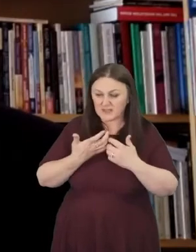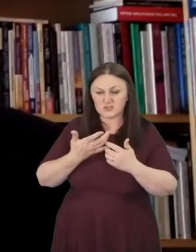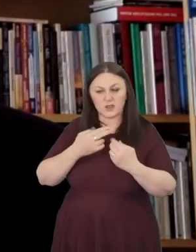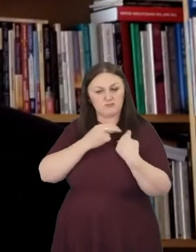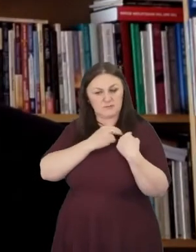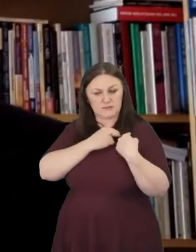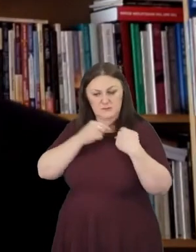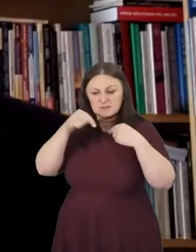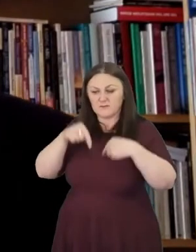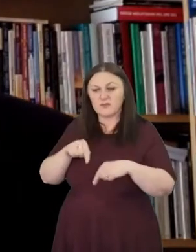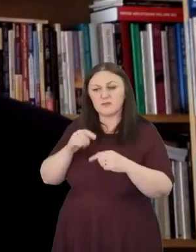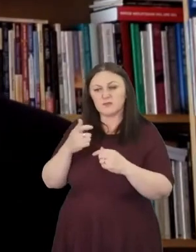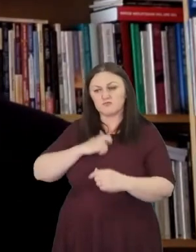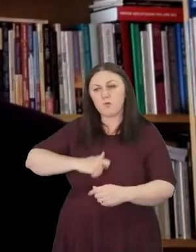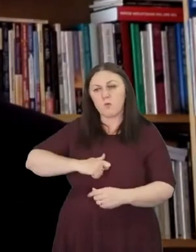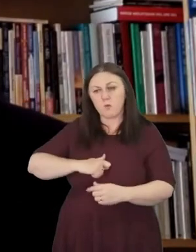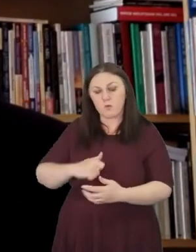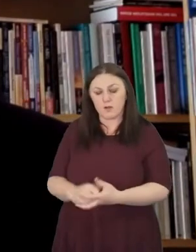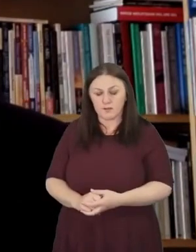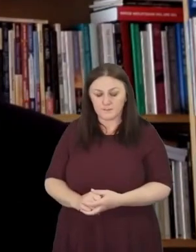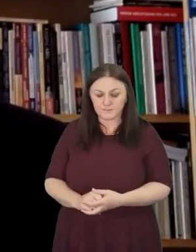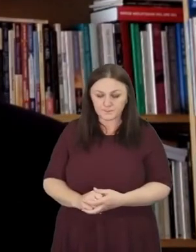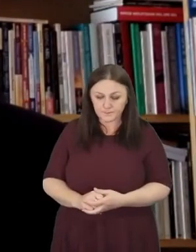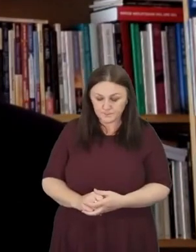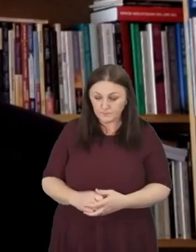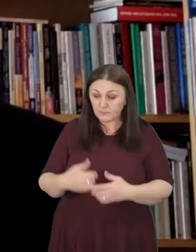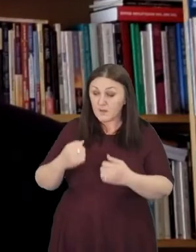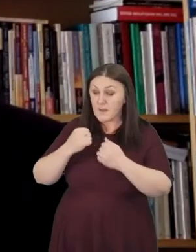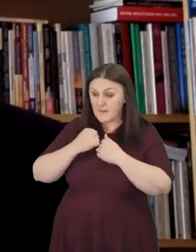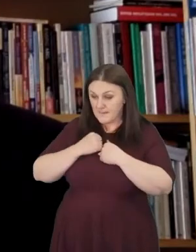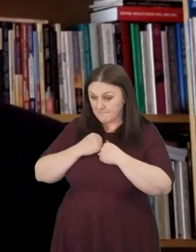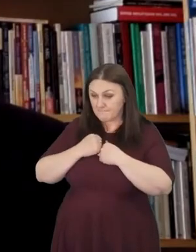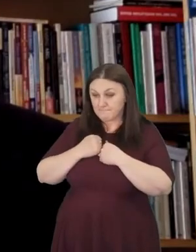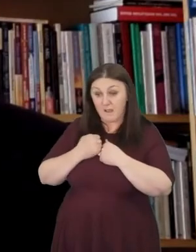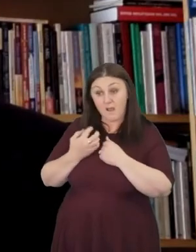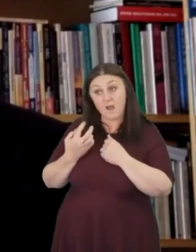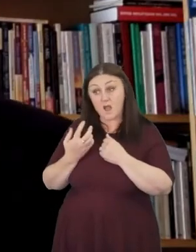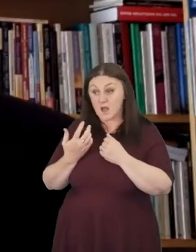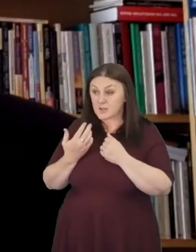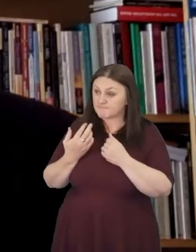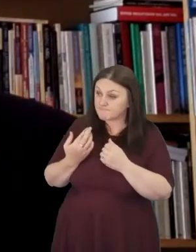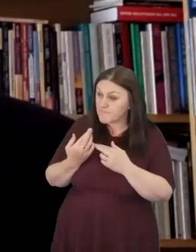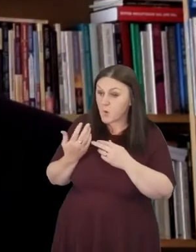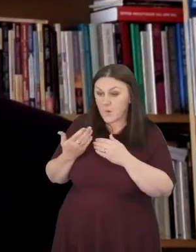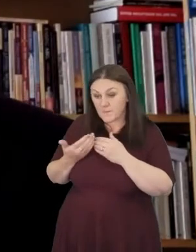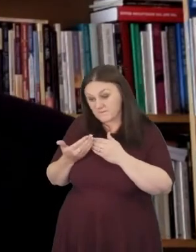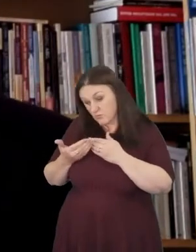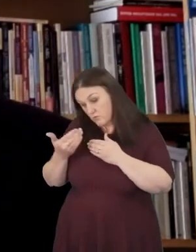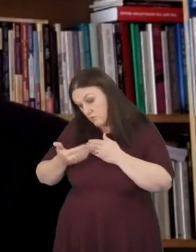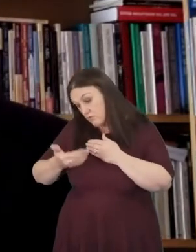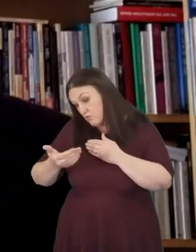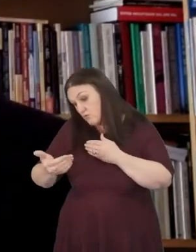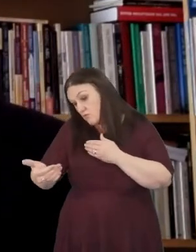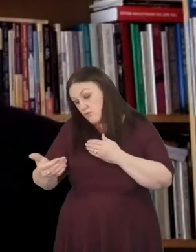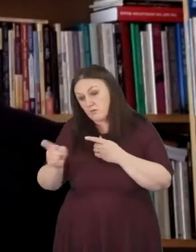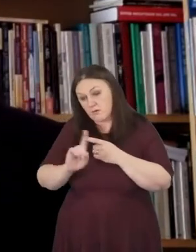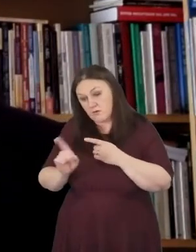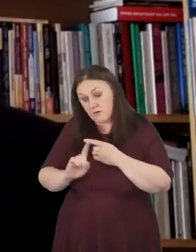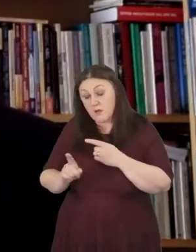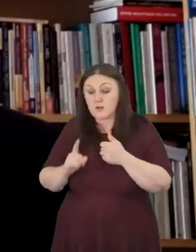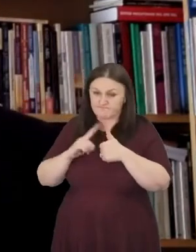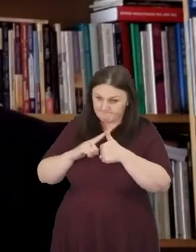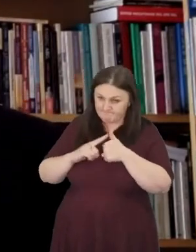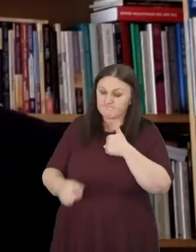role. As for my hopes for the coming year, firstly I hope to be well enough